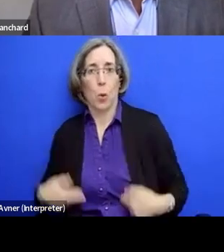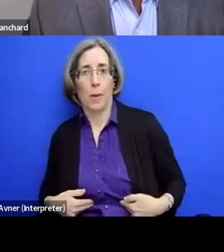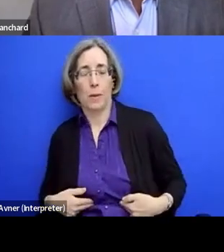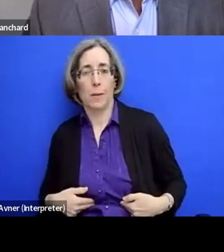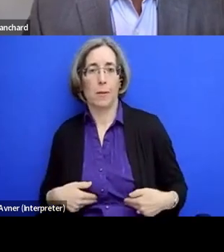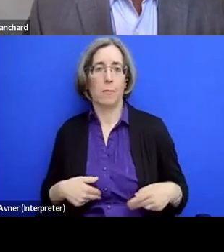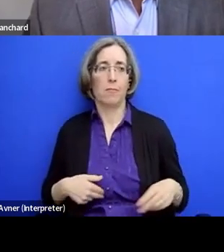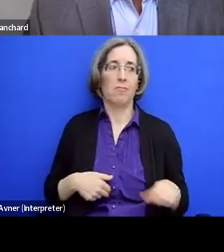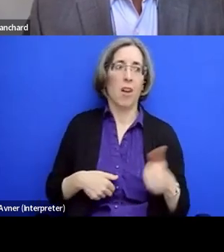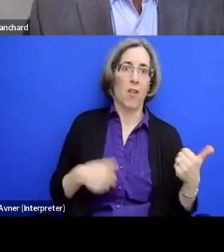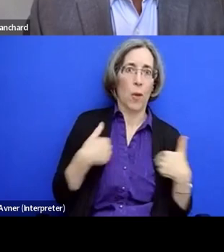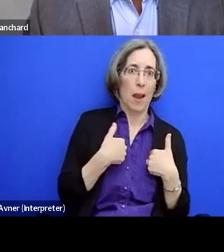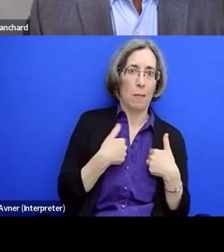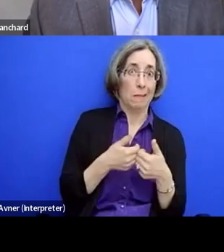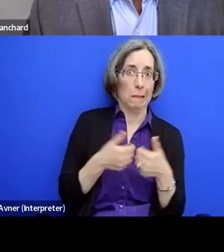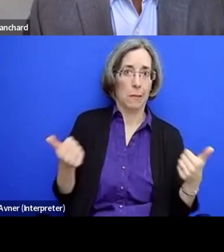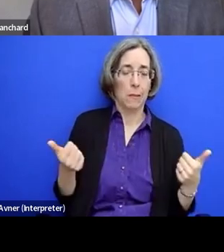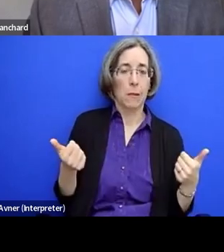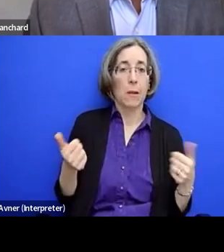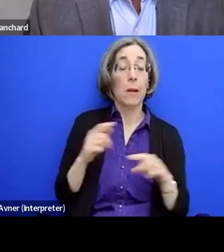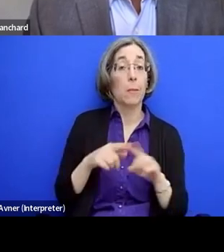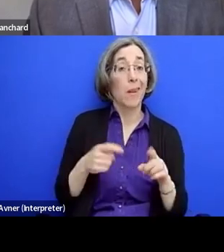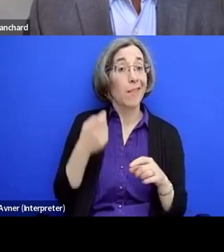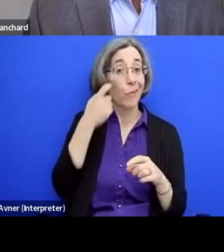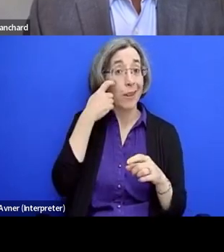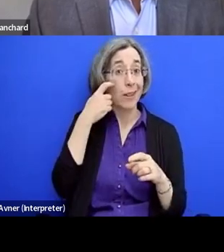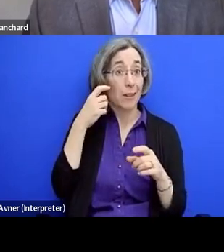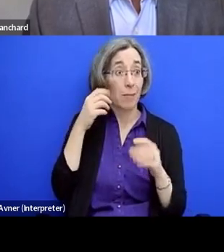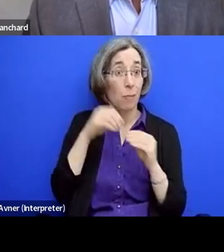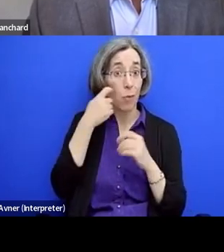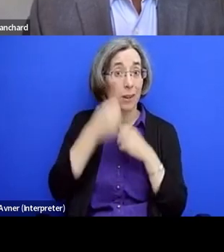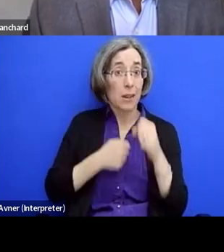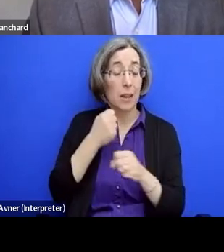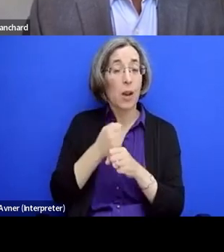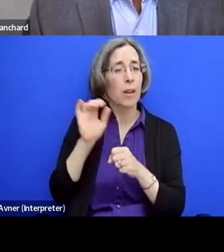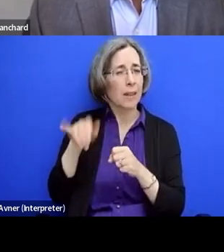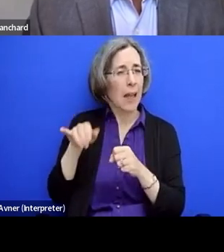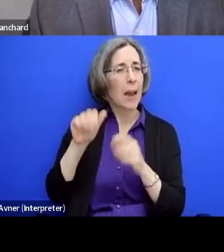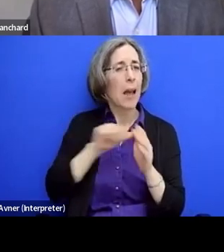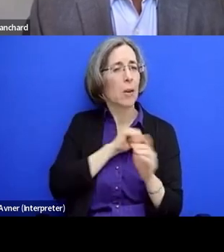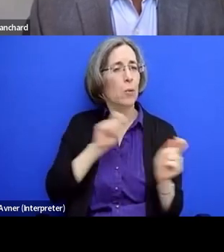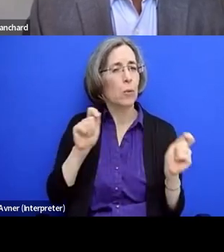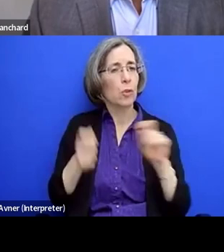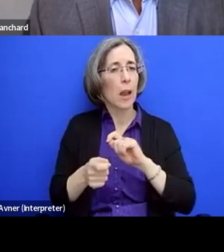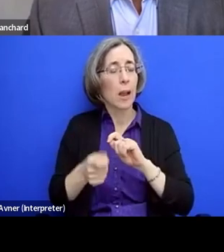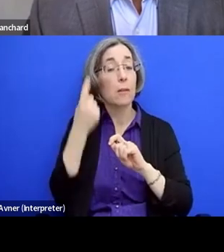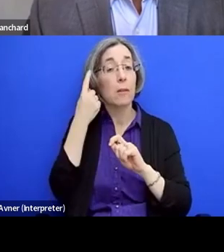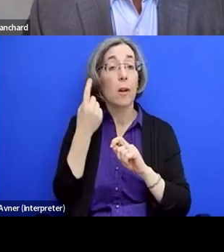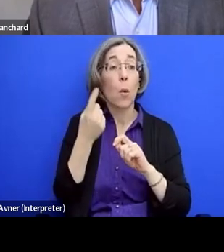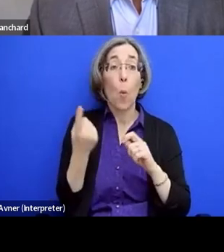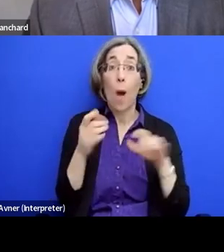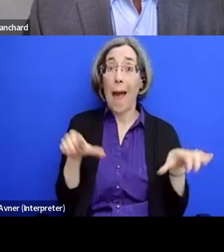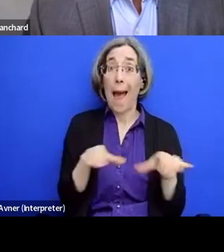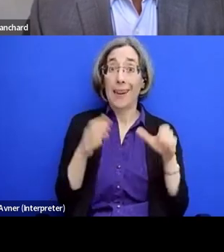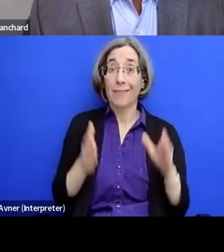Um, but that has actually in recent years changed, um, because one of the strategies that activists employ is